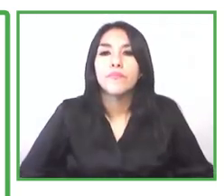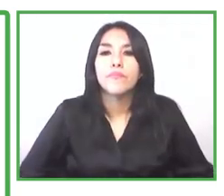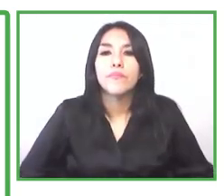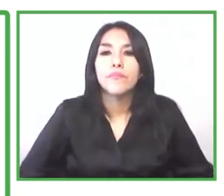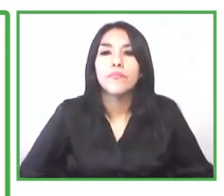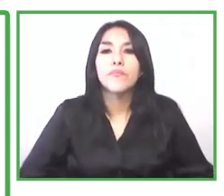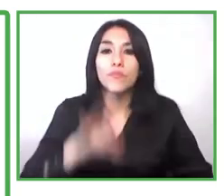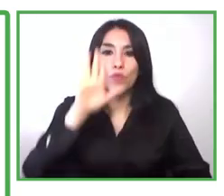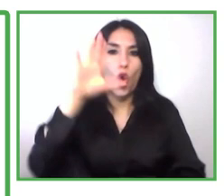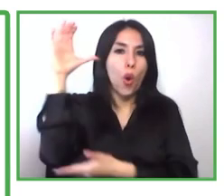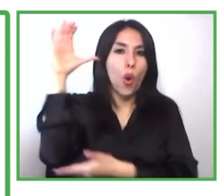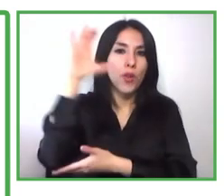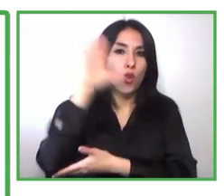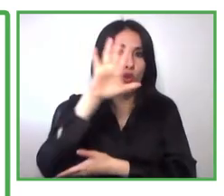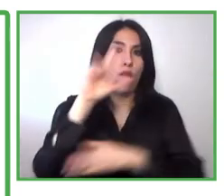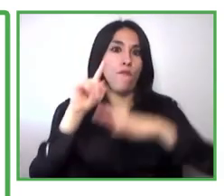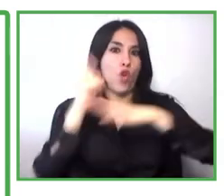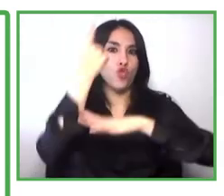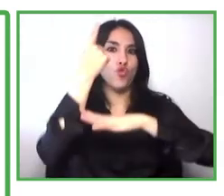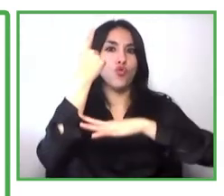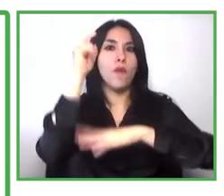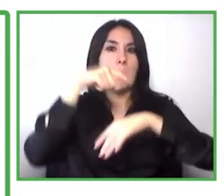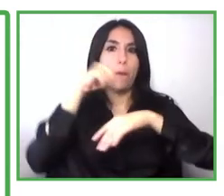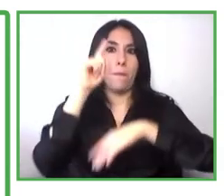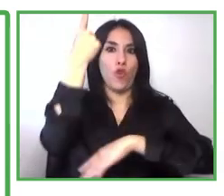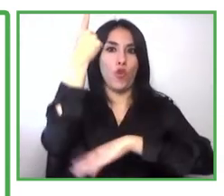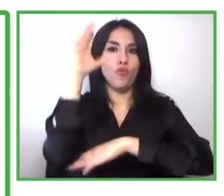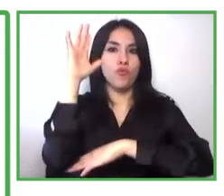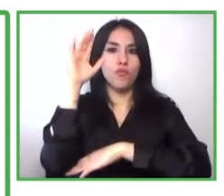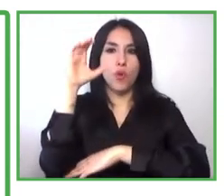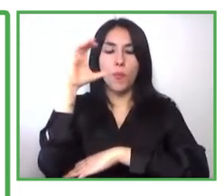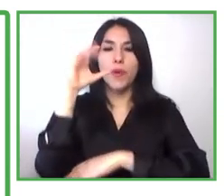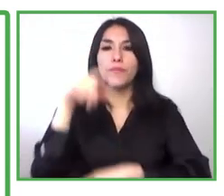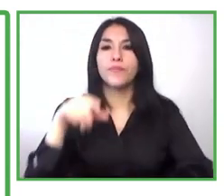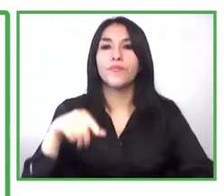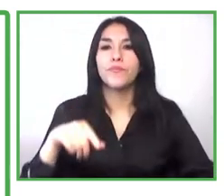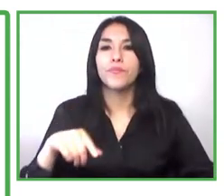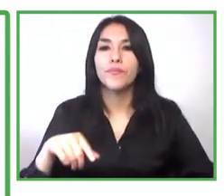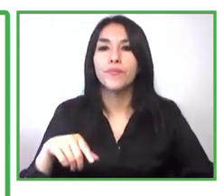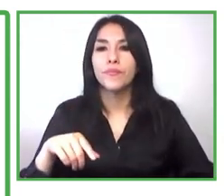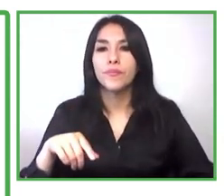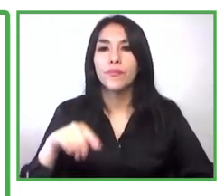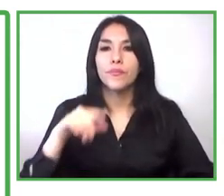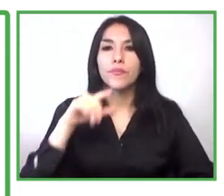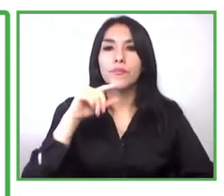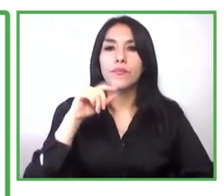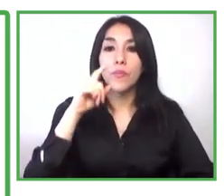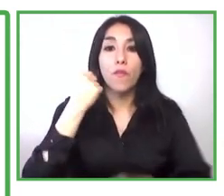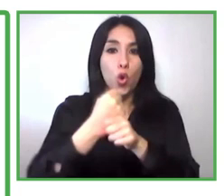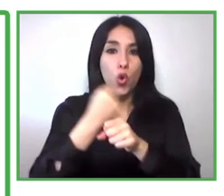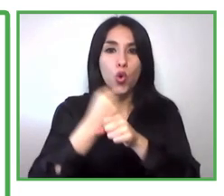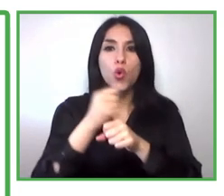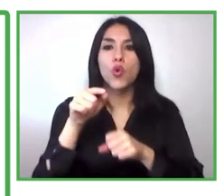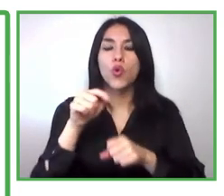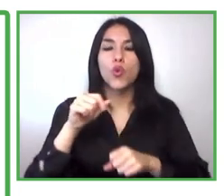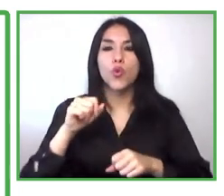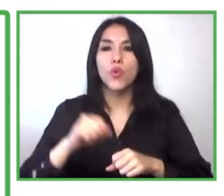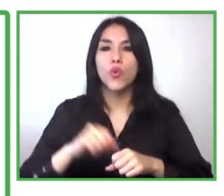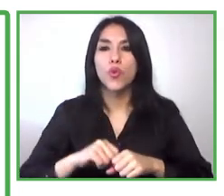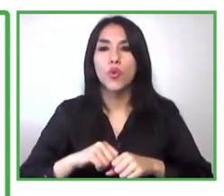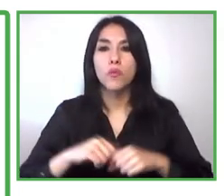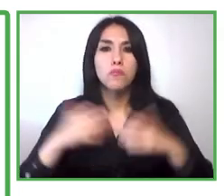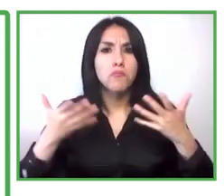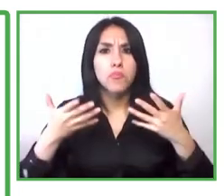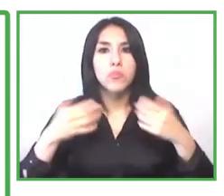family origin that has been working towards social and productive inclusion for people with disabilities for 48